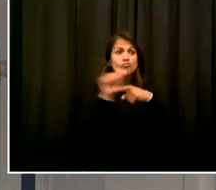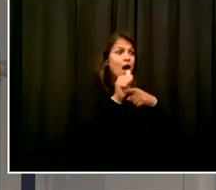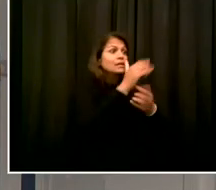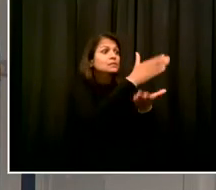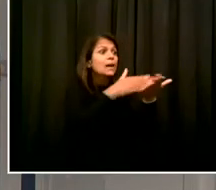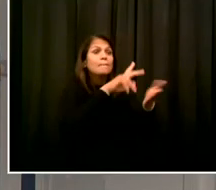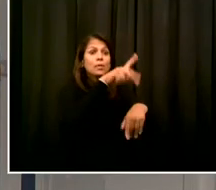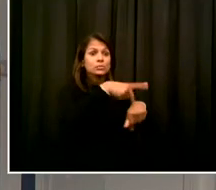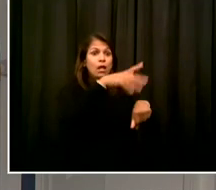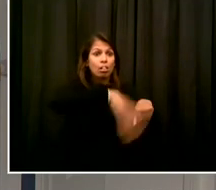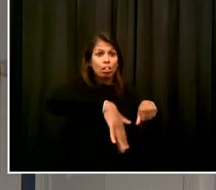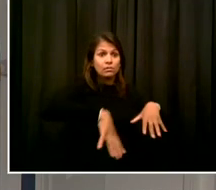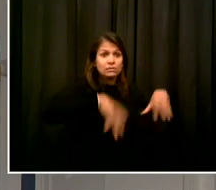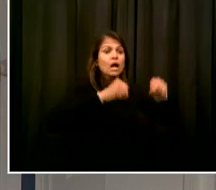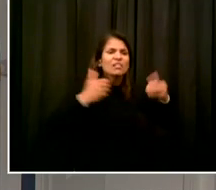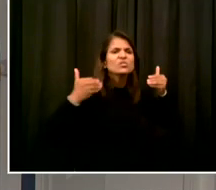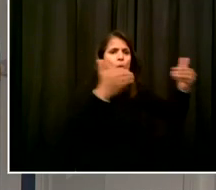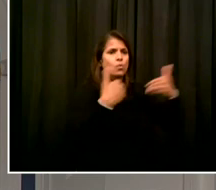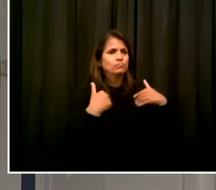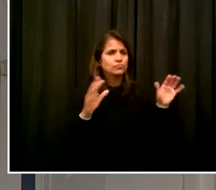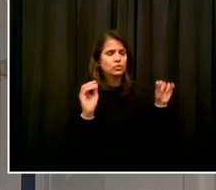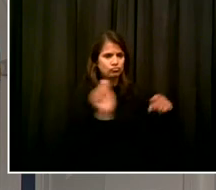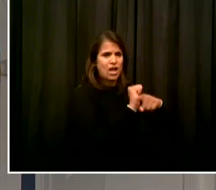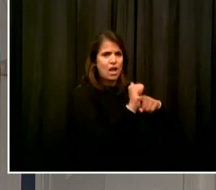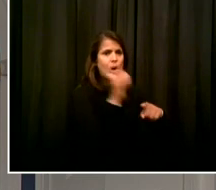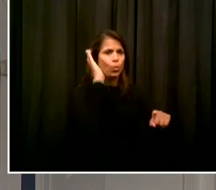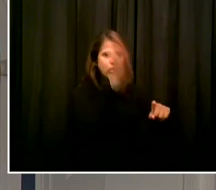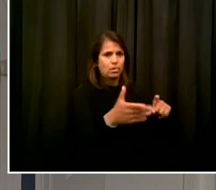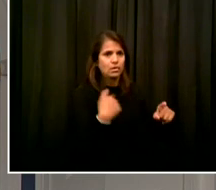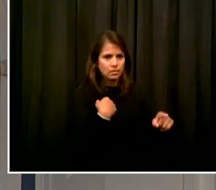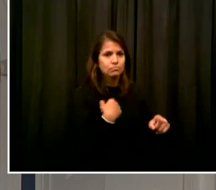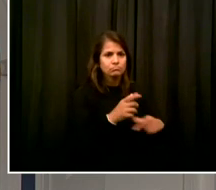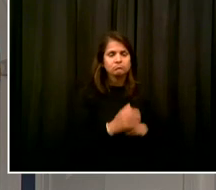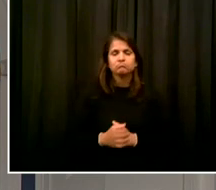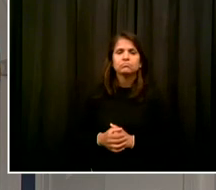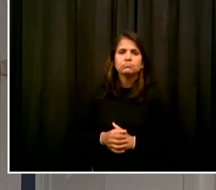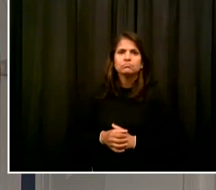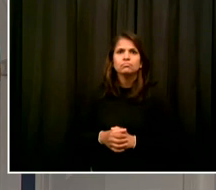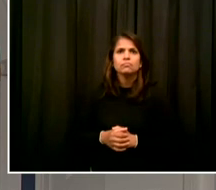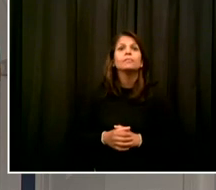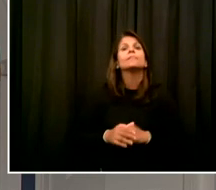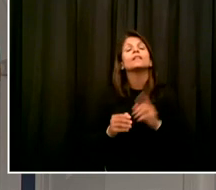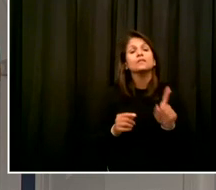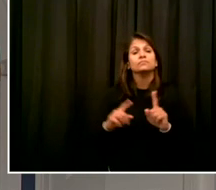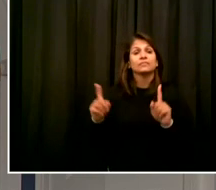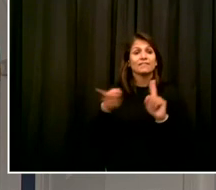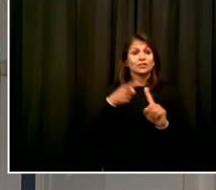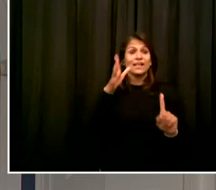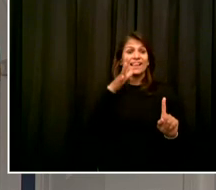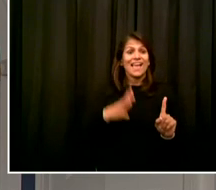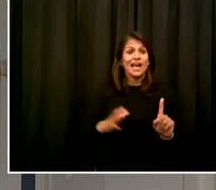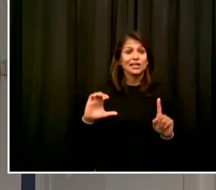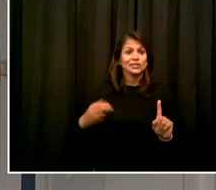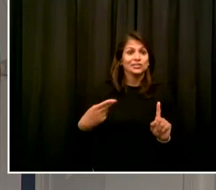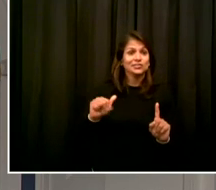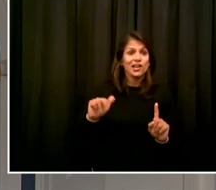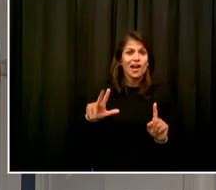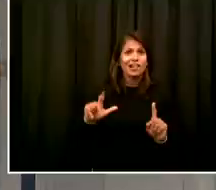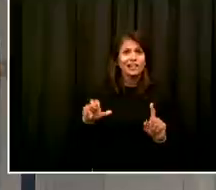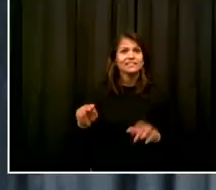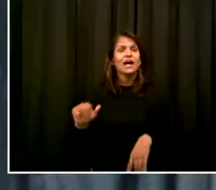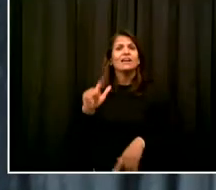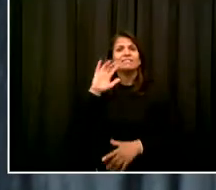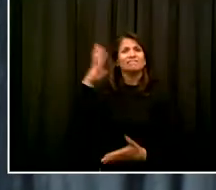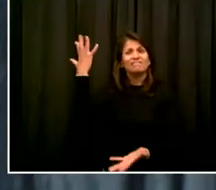Yes. I don't know if Chancellor mentioned that nearly 5,000 teachers have been trained already. The training in SEL began